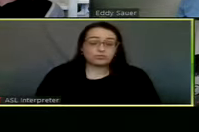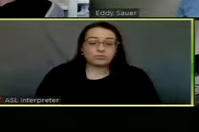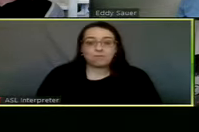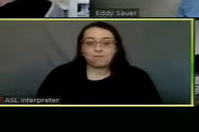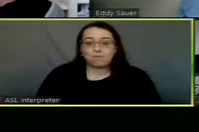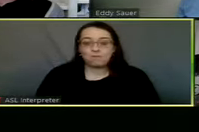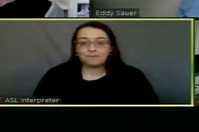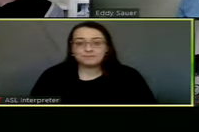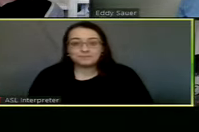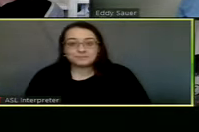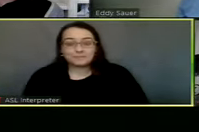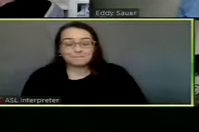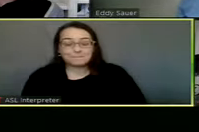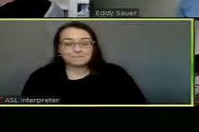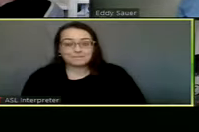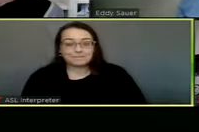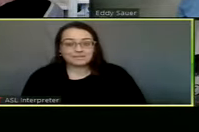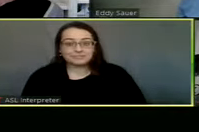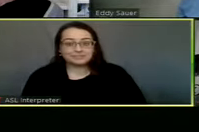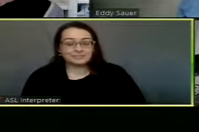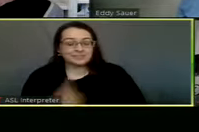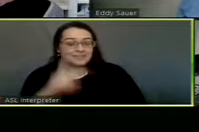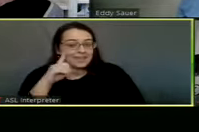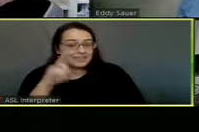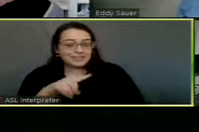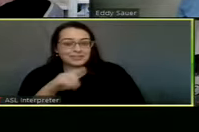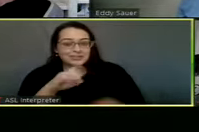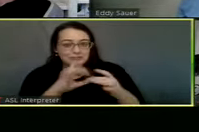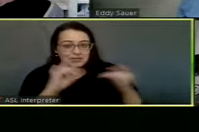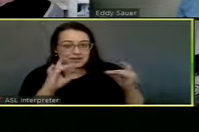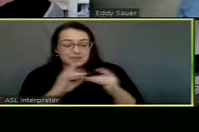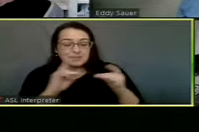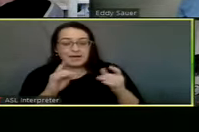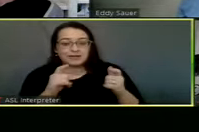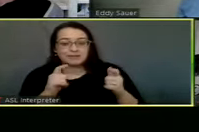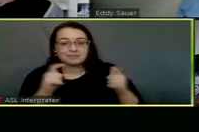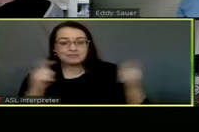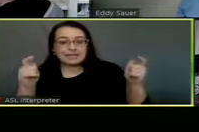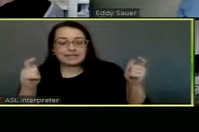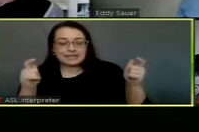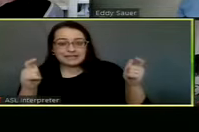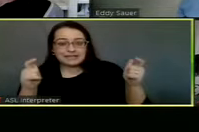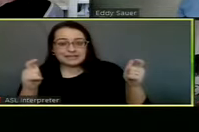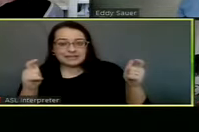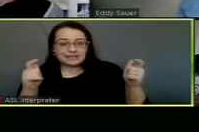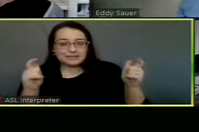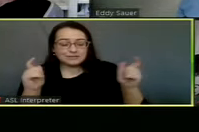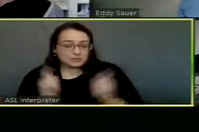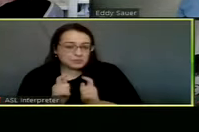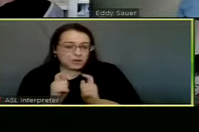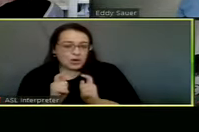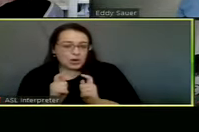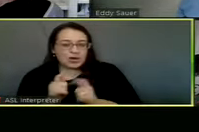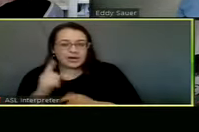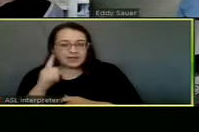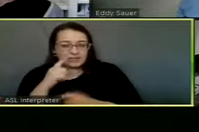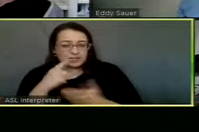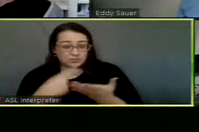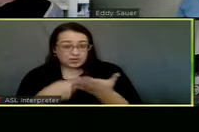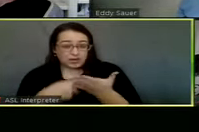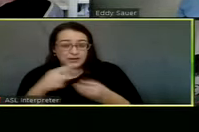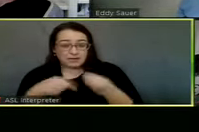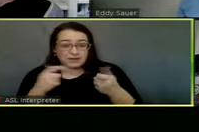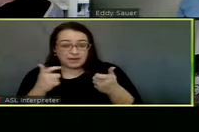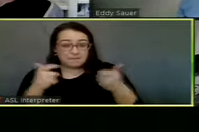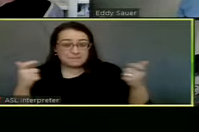I think you, uh, opened your presentation talking about large versus small. Um, and I think you're talking about